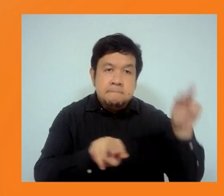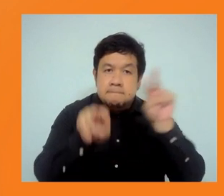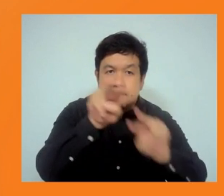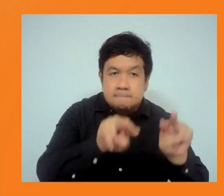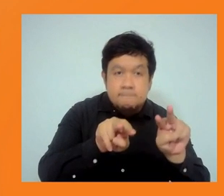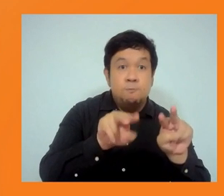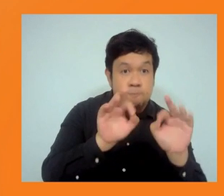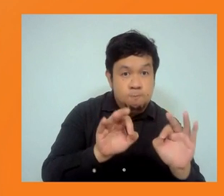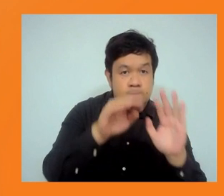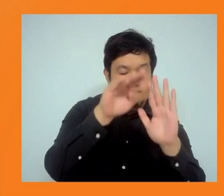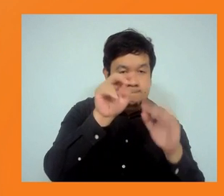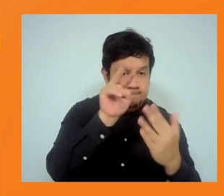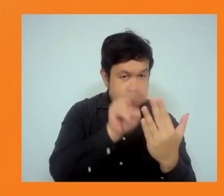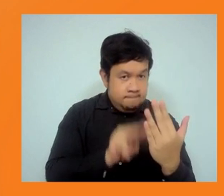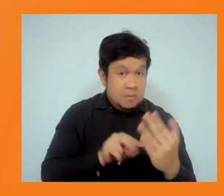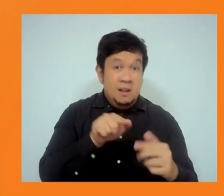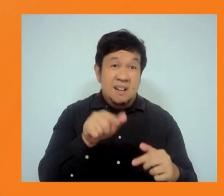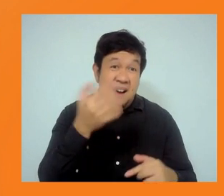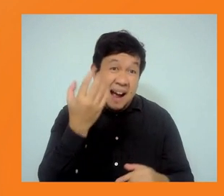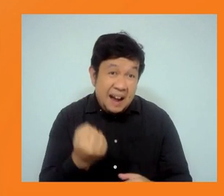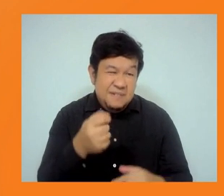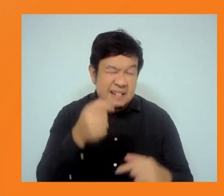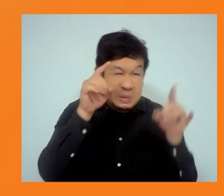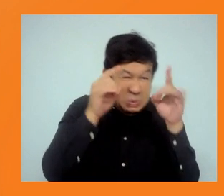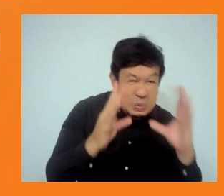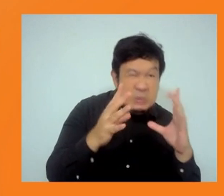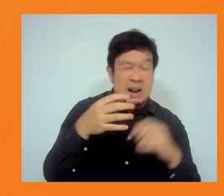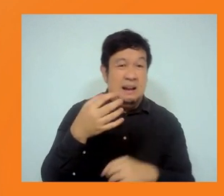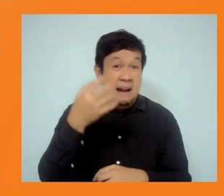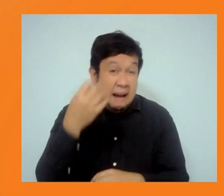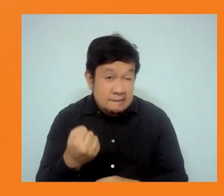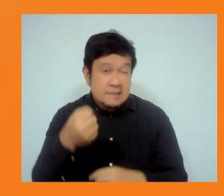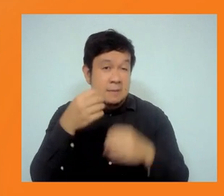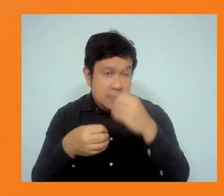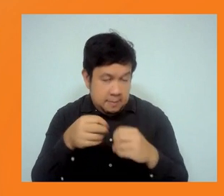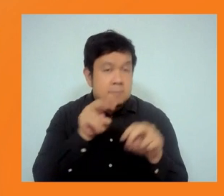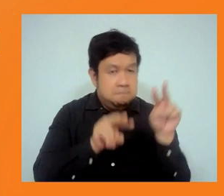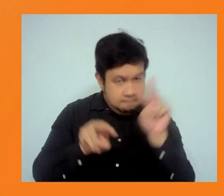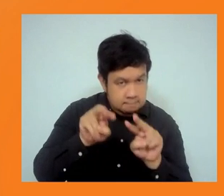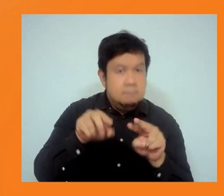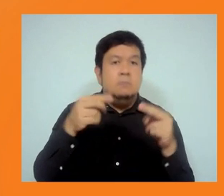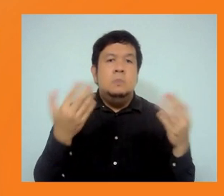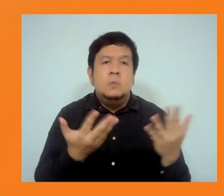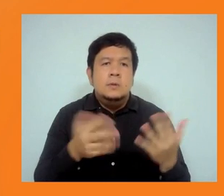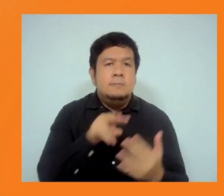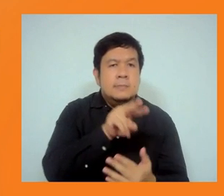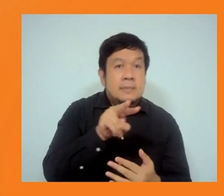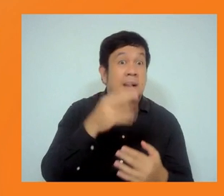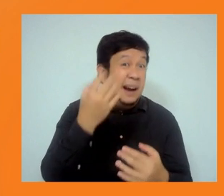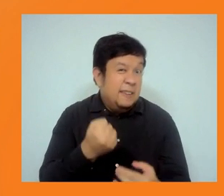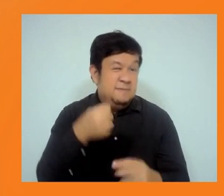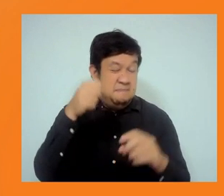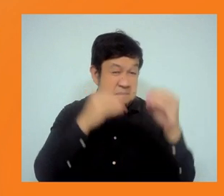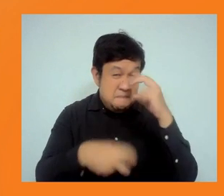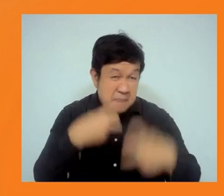and workers' health and safety, as well as addressing risks risks of sexual abuse, exploitation and harassment for